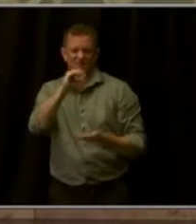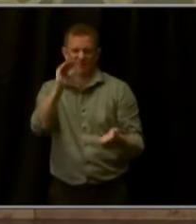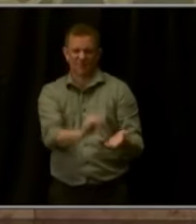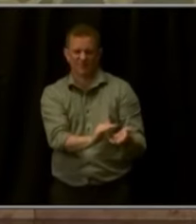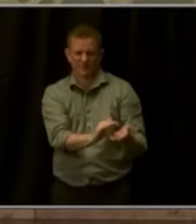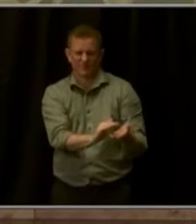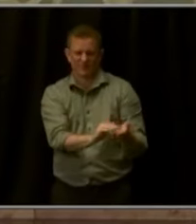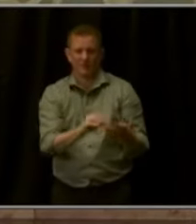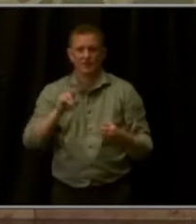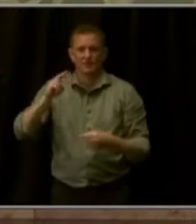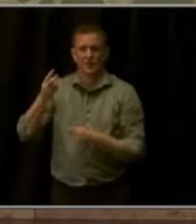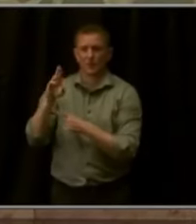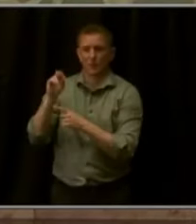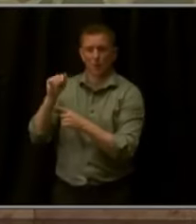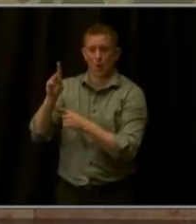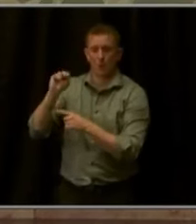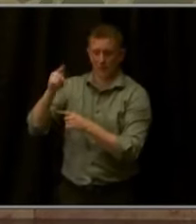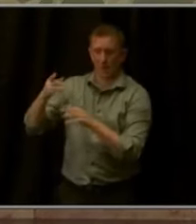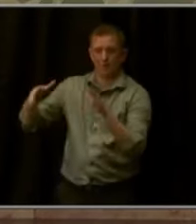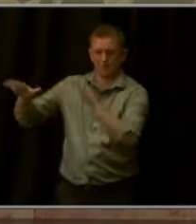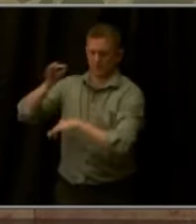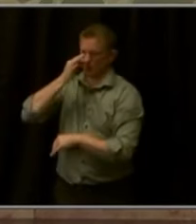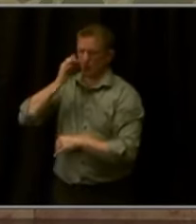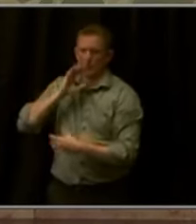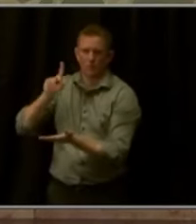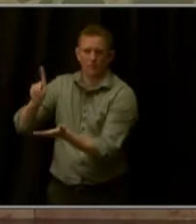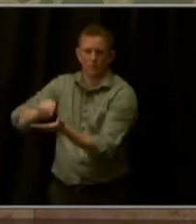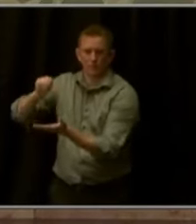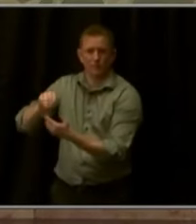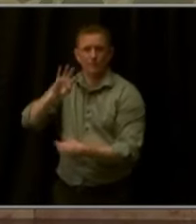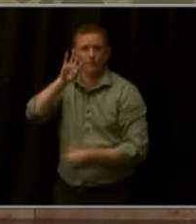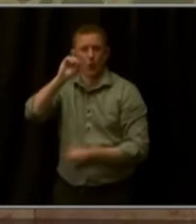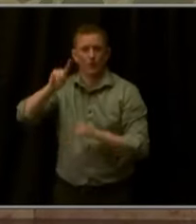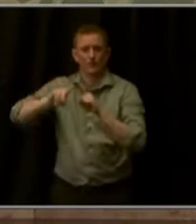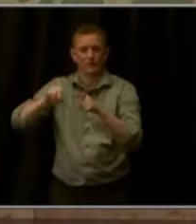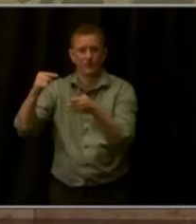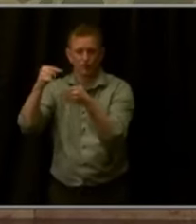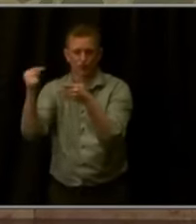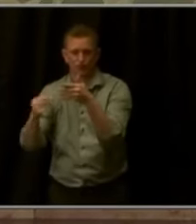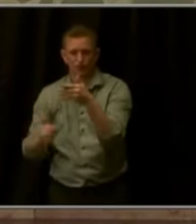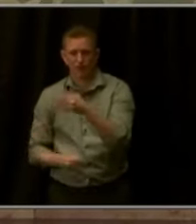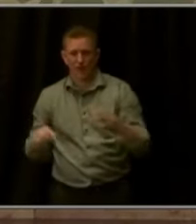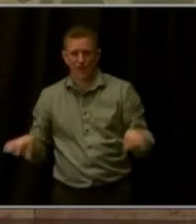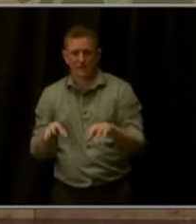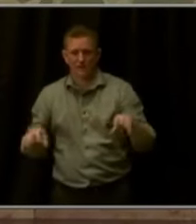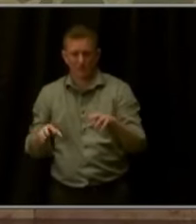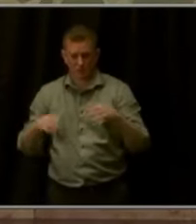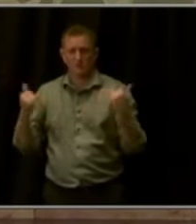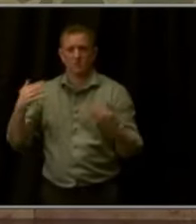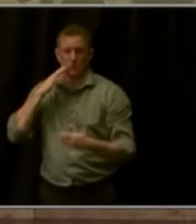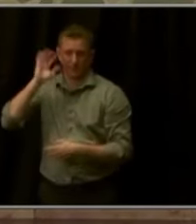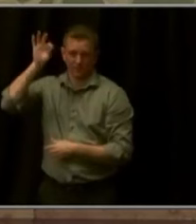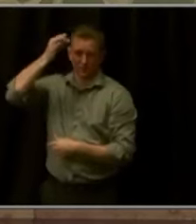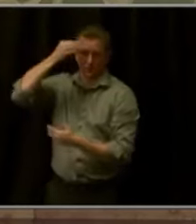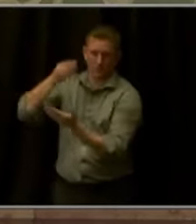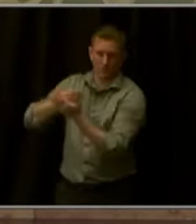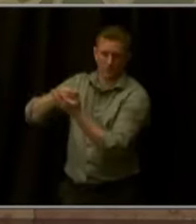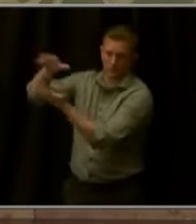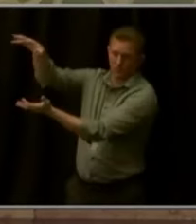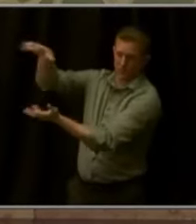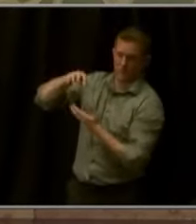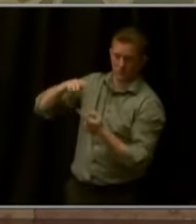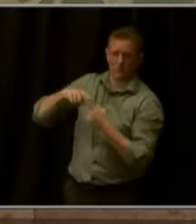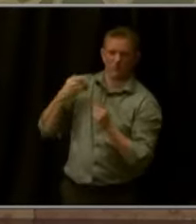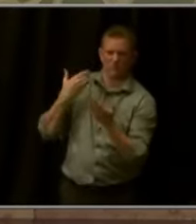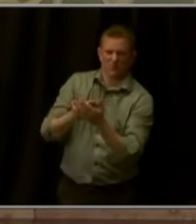new actions. We also are grateful that we now have federal funding to achieve these goals even faster, thanks to the